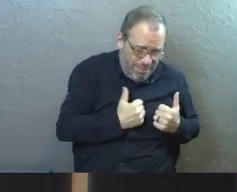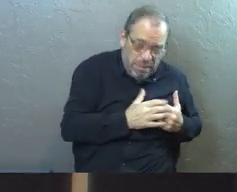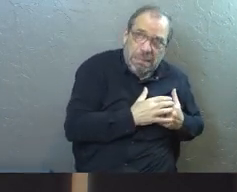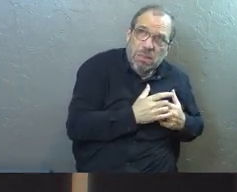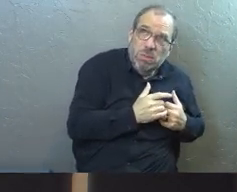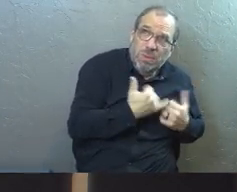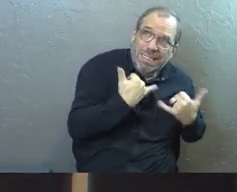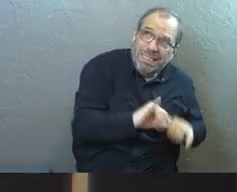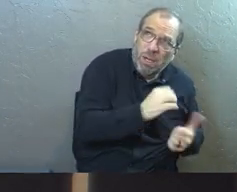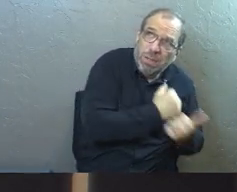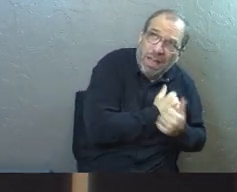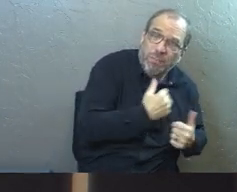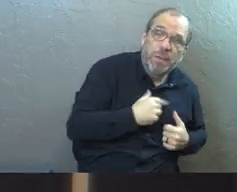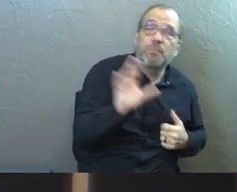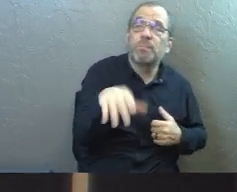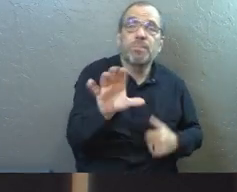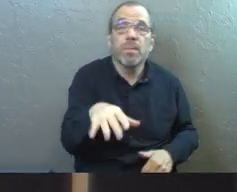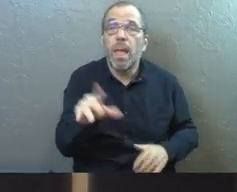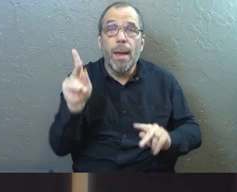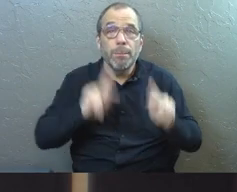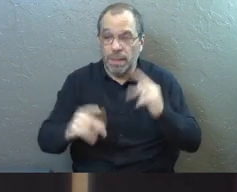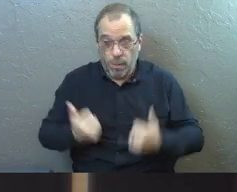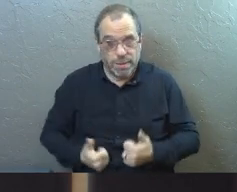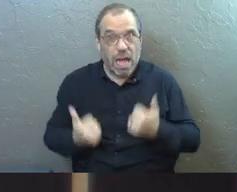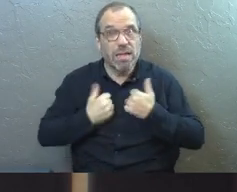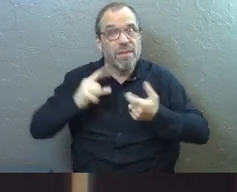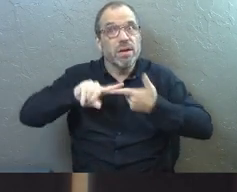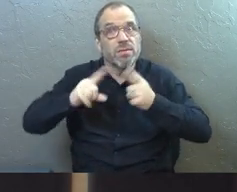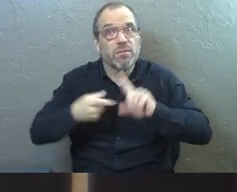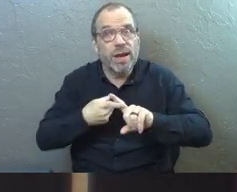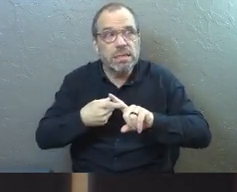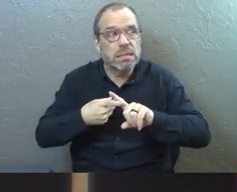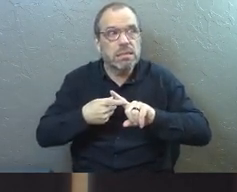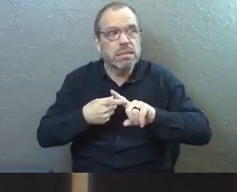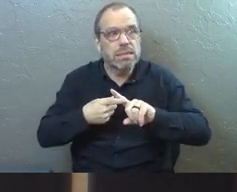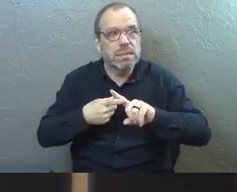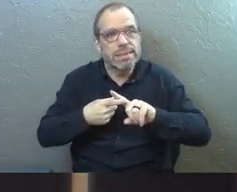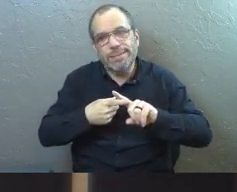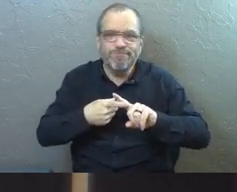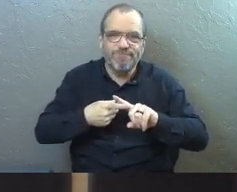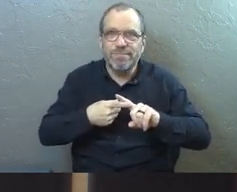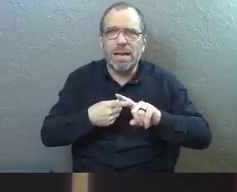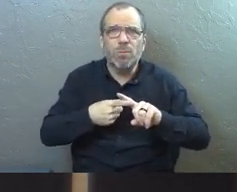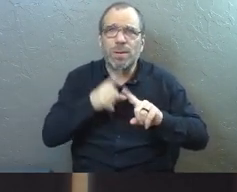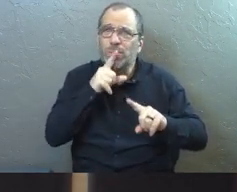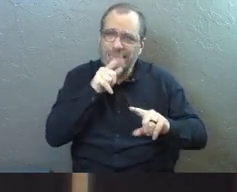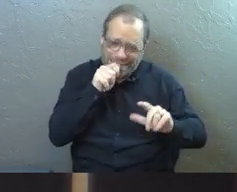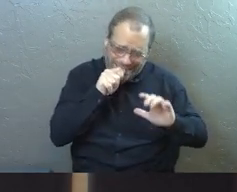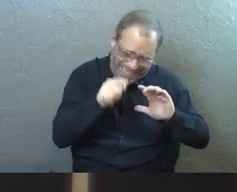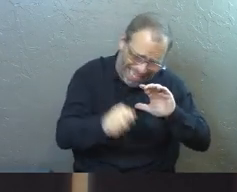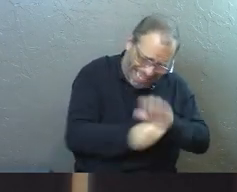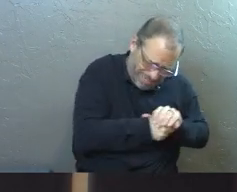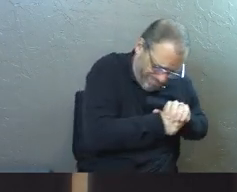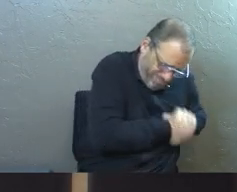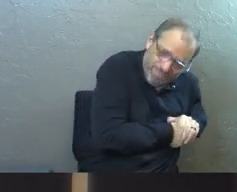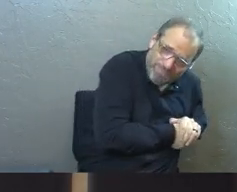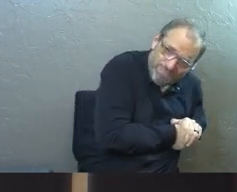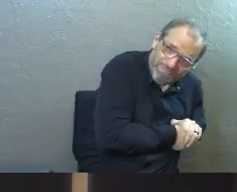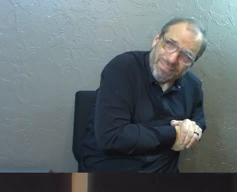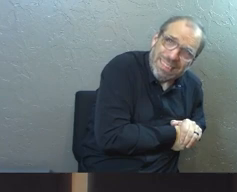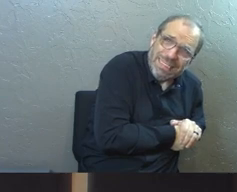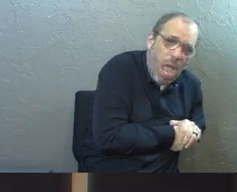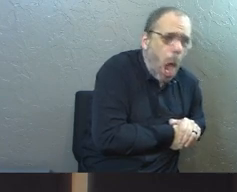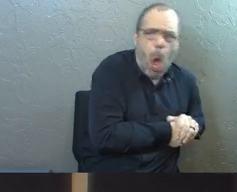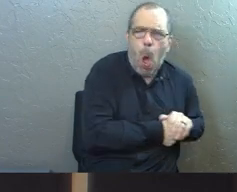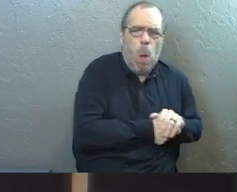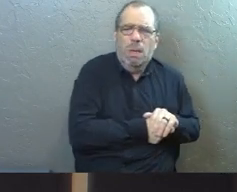life. And so many of us, we have people in our life and friendships that we just desperately are trying to hide things from these people. There's like,